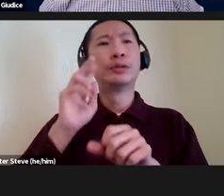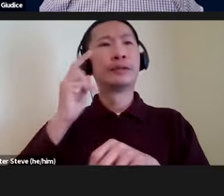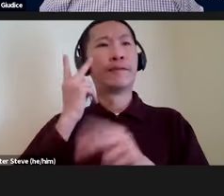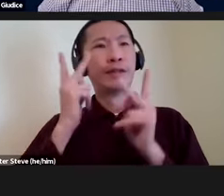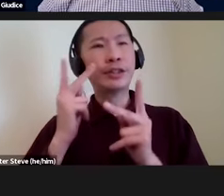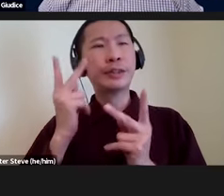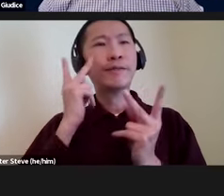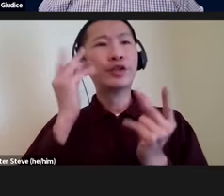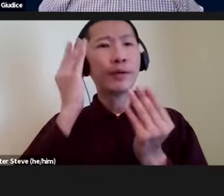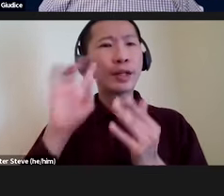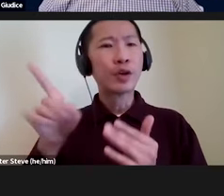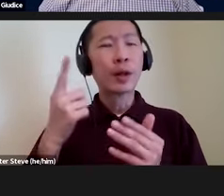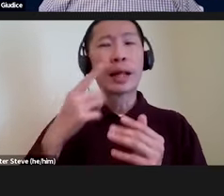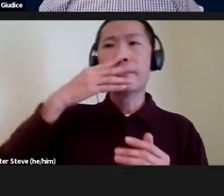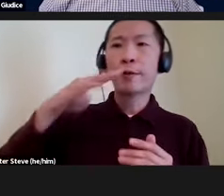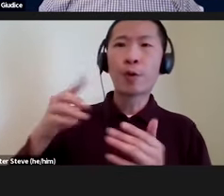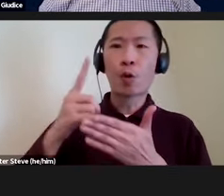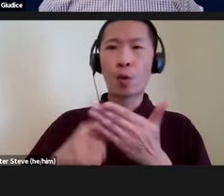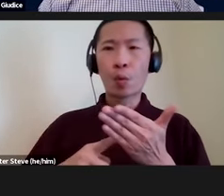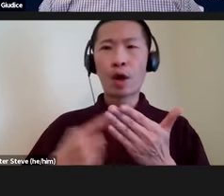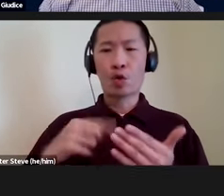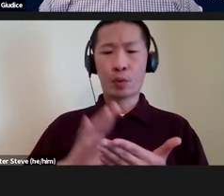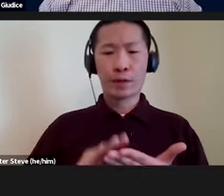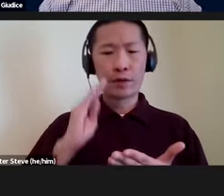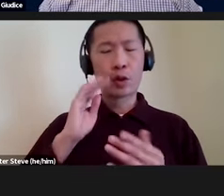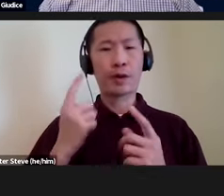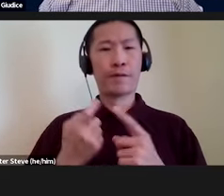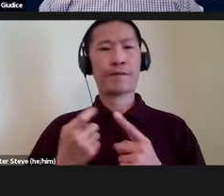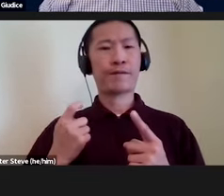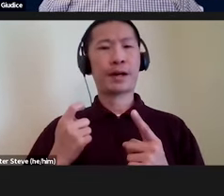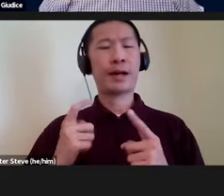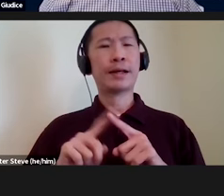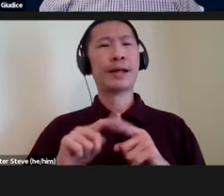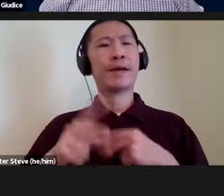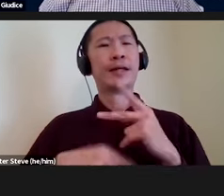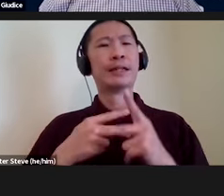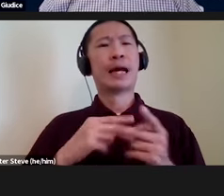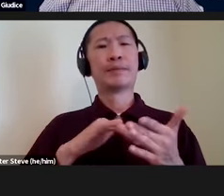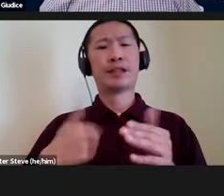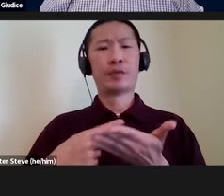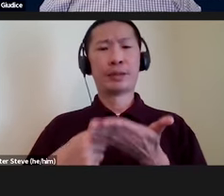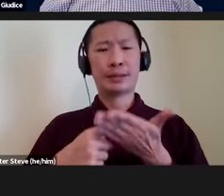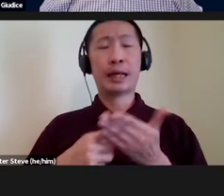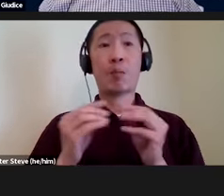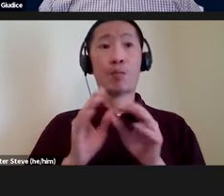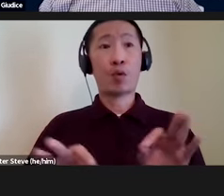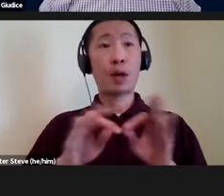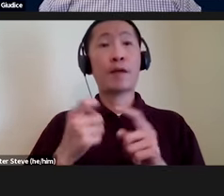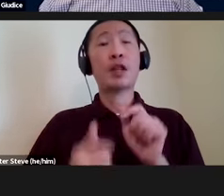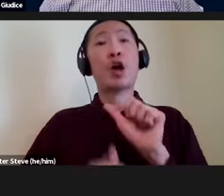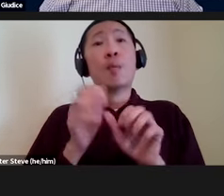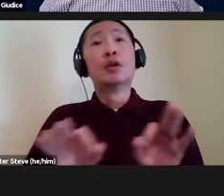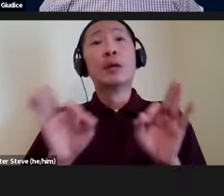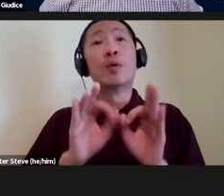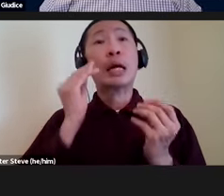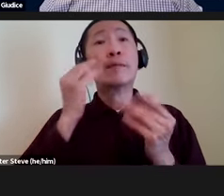information and largely ignoring what we've learned from the types of studies that we've talked about? And more importantly, from the most important information